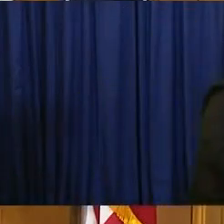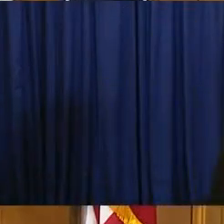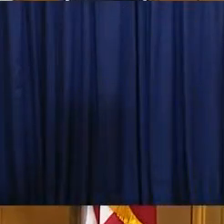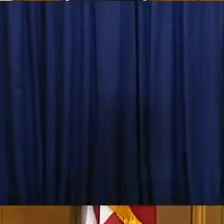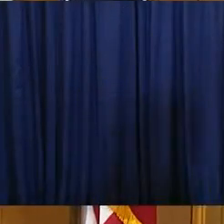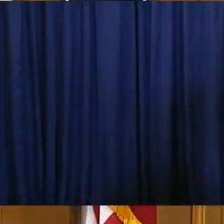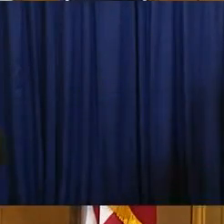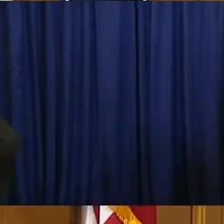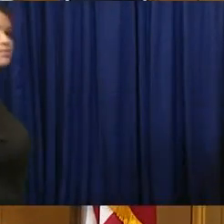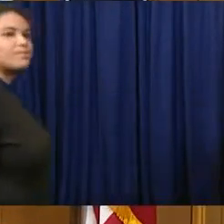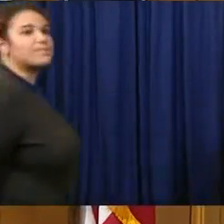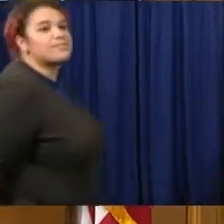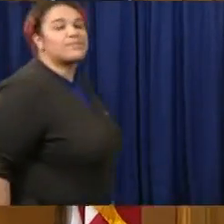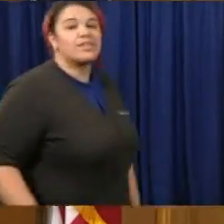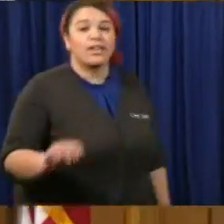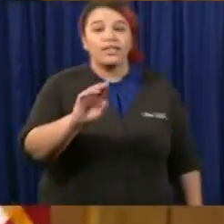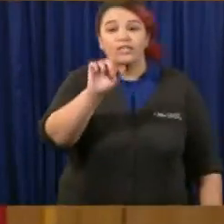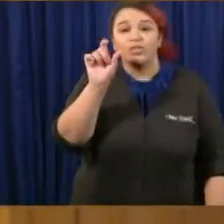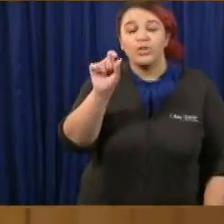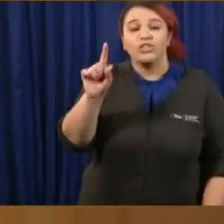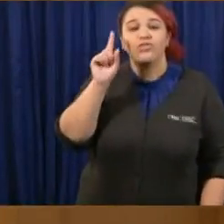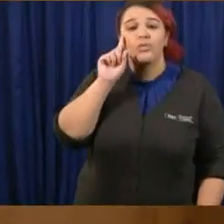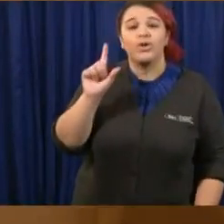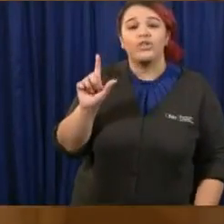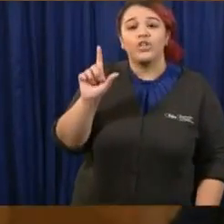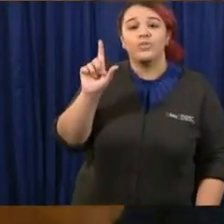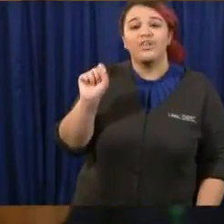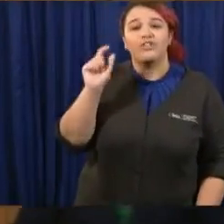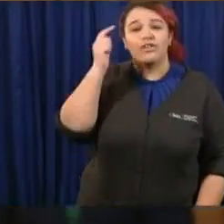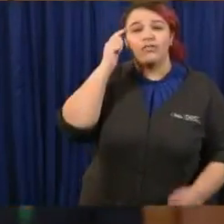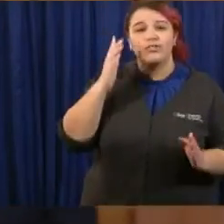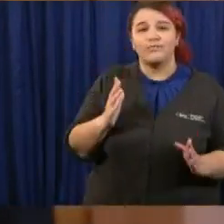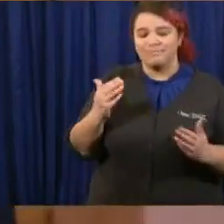This question is for the Lieutenant Governor from Jim Province with the Blade.